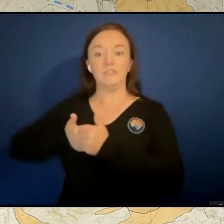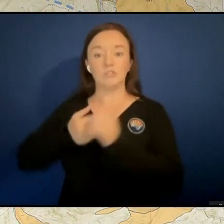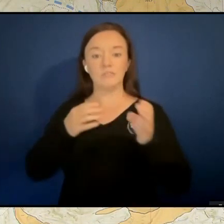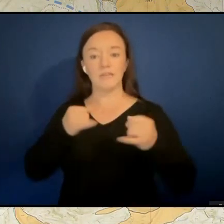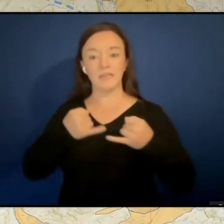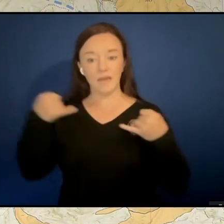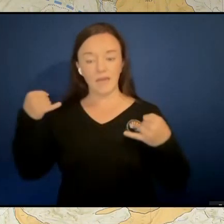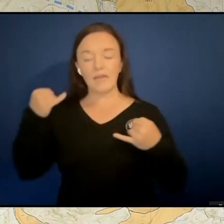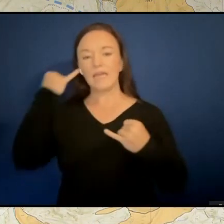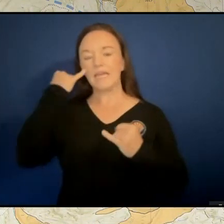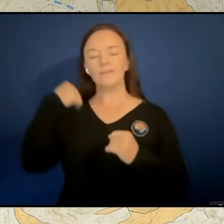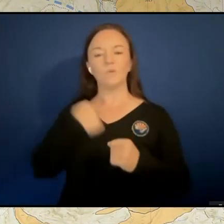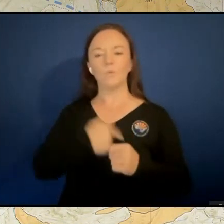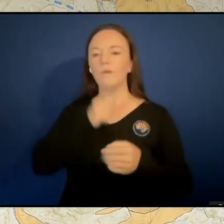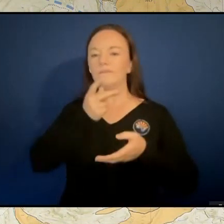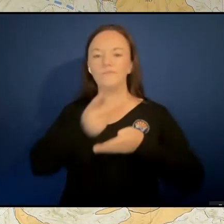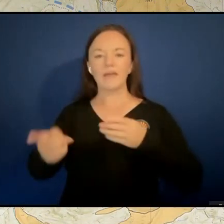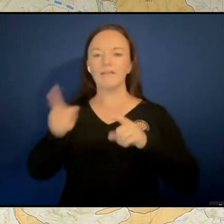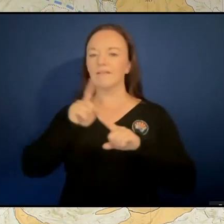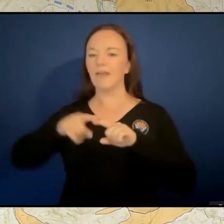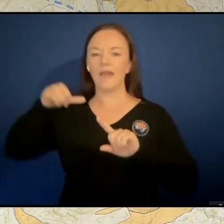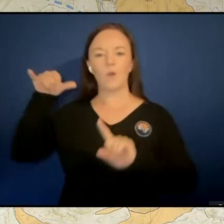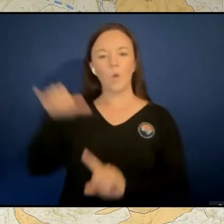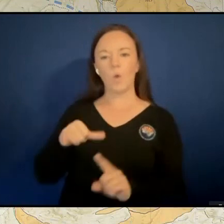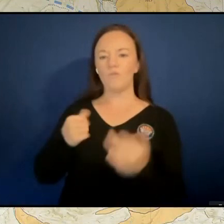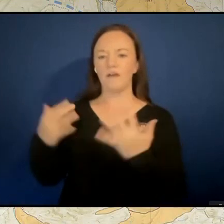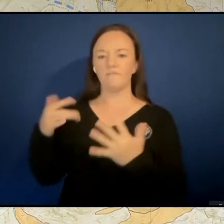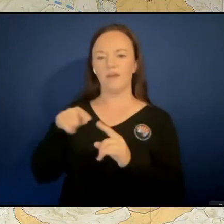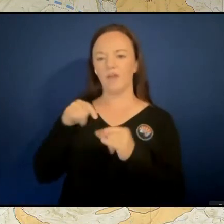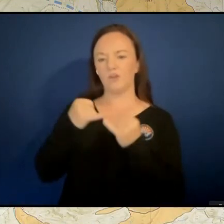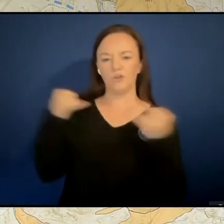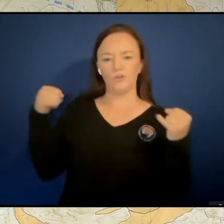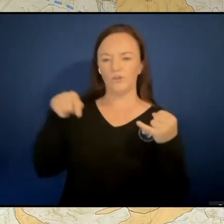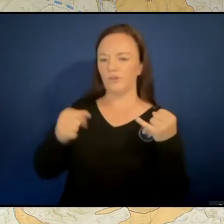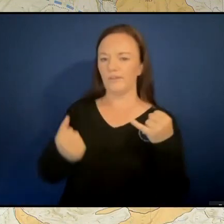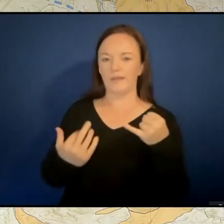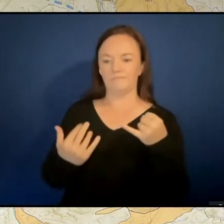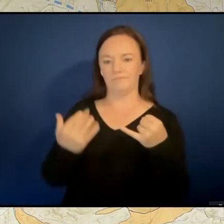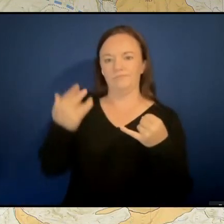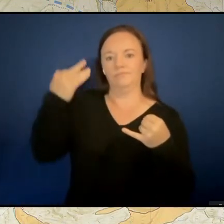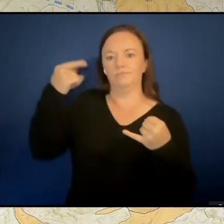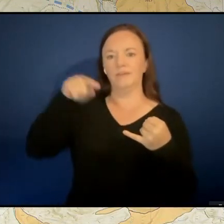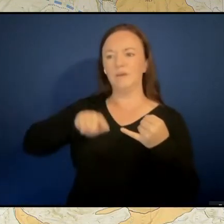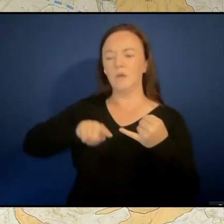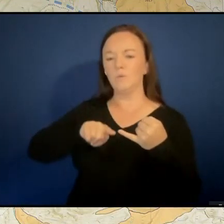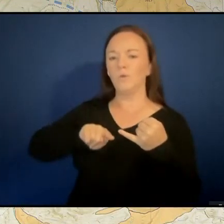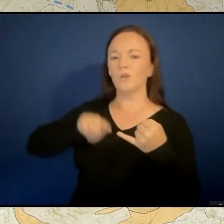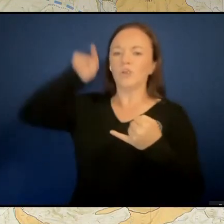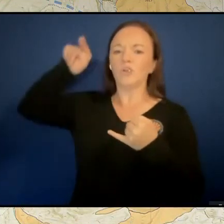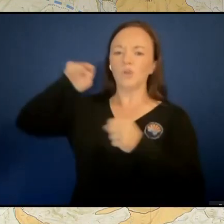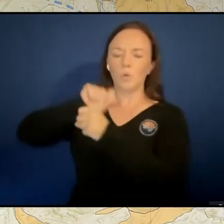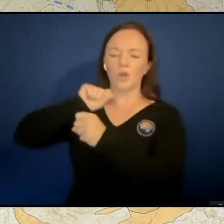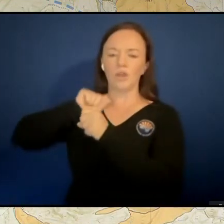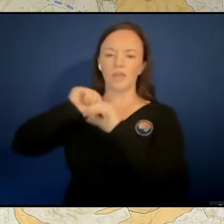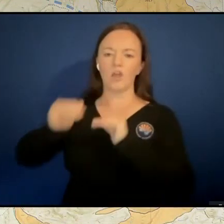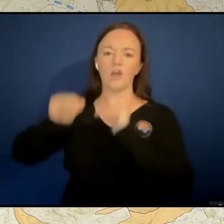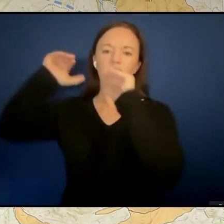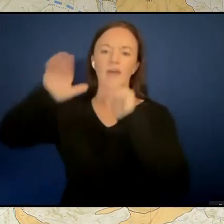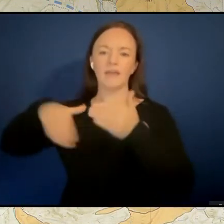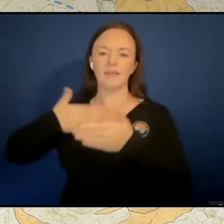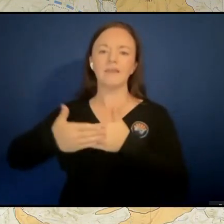fire here, then we already are working on the next plan deep. And then the emergent plan